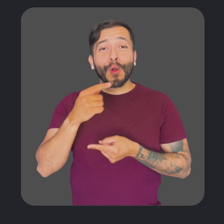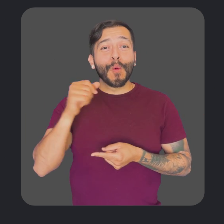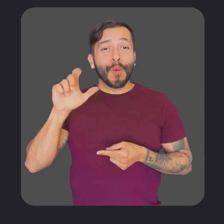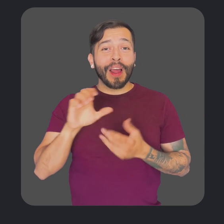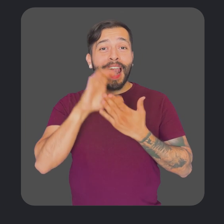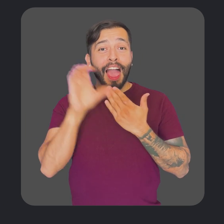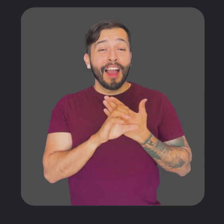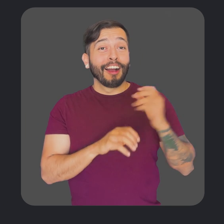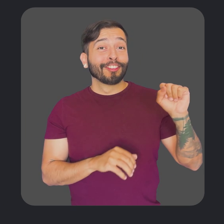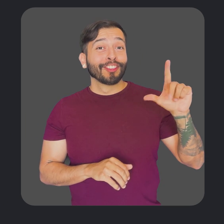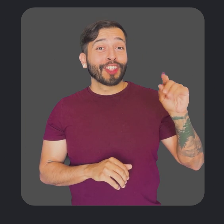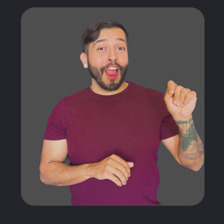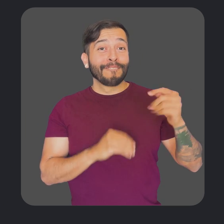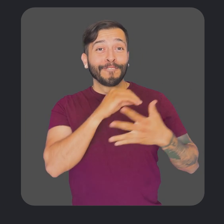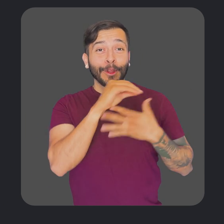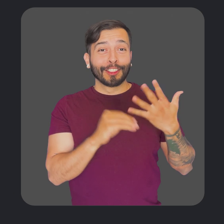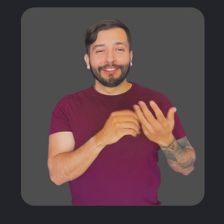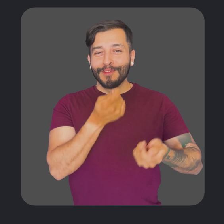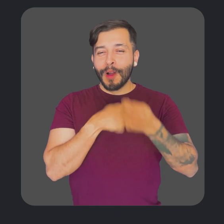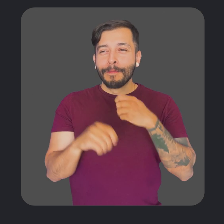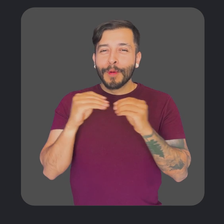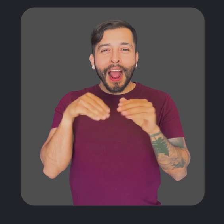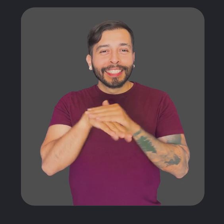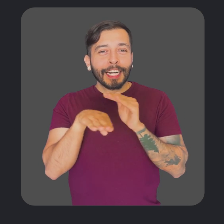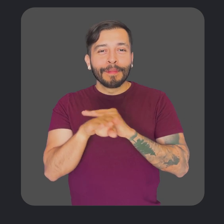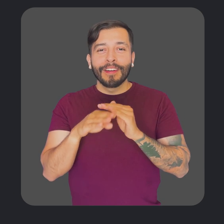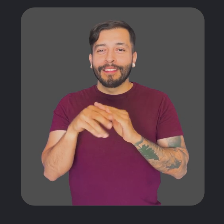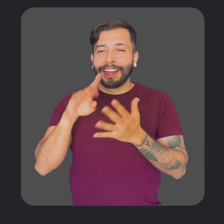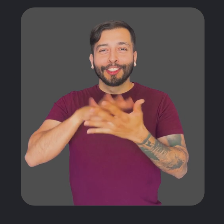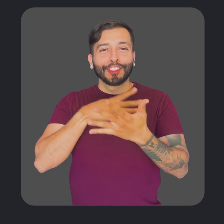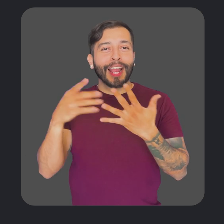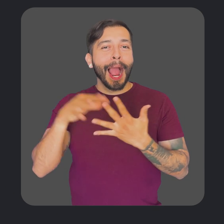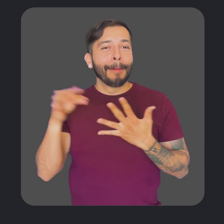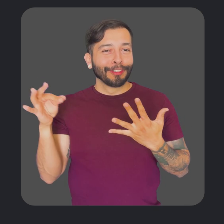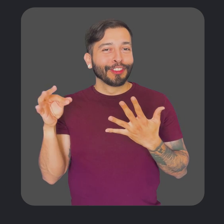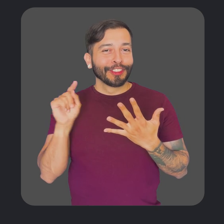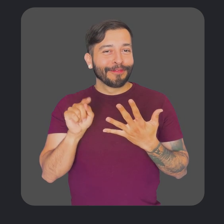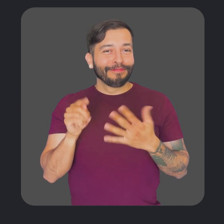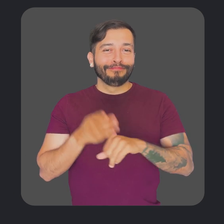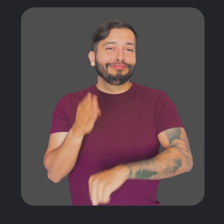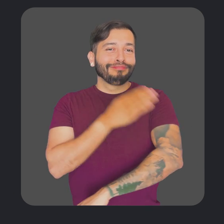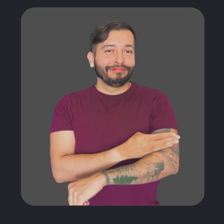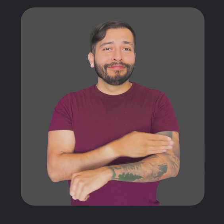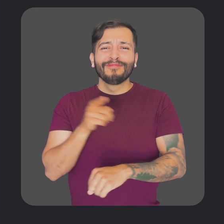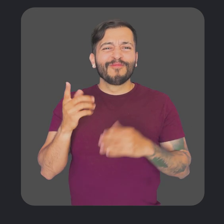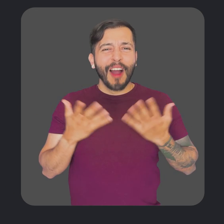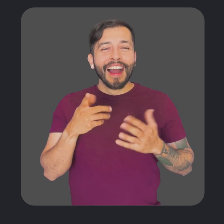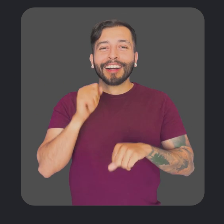In Google Calendar, we're replacing the Appointment Slots feature with a more accessible and improved appointment schedule option.